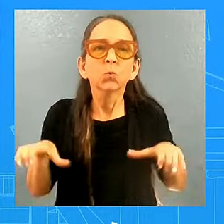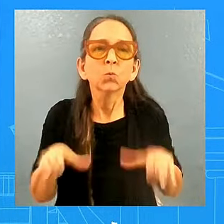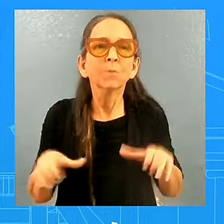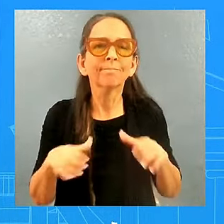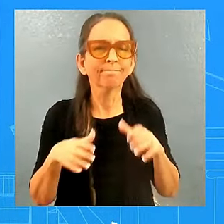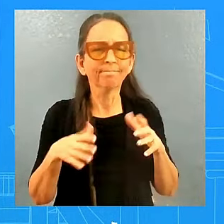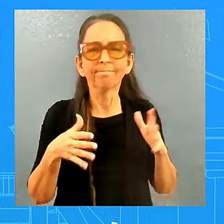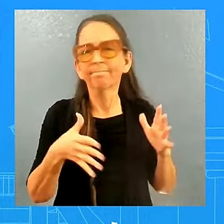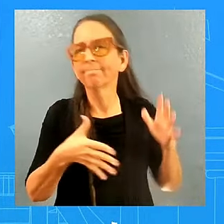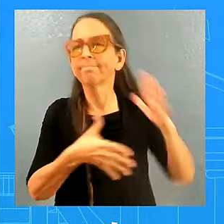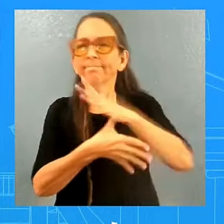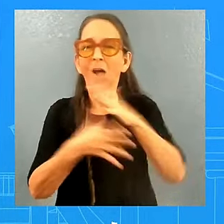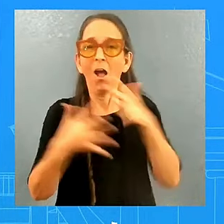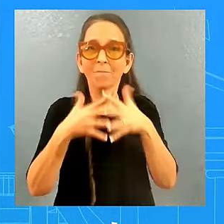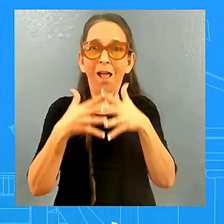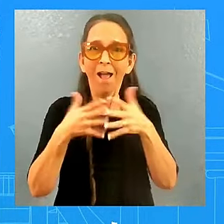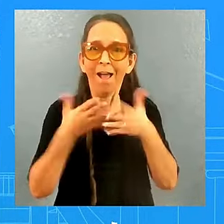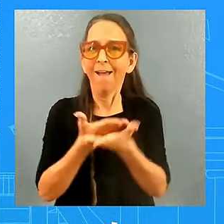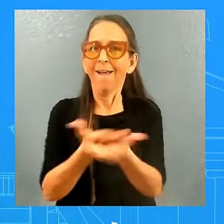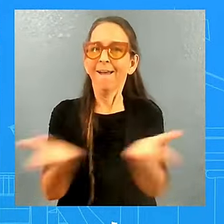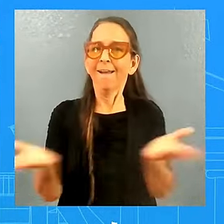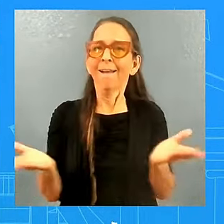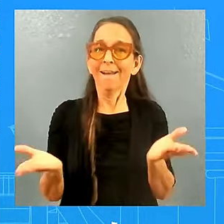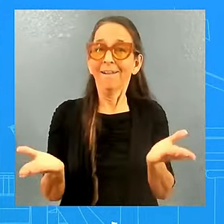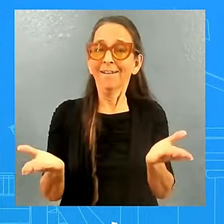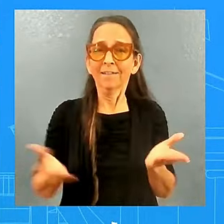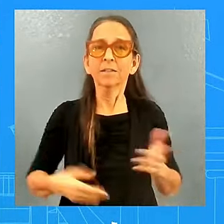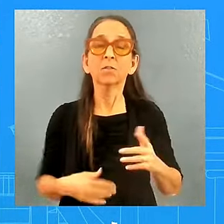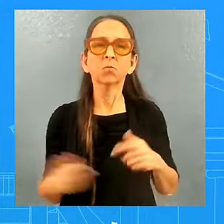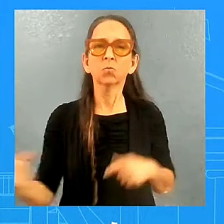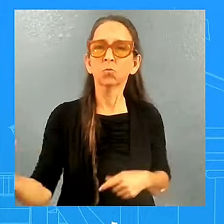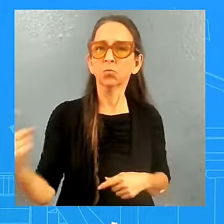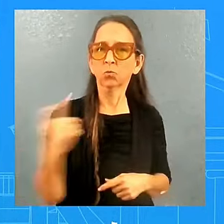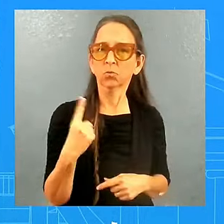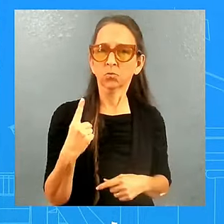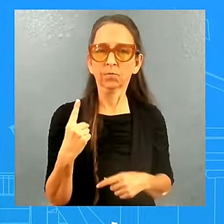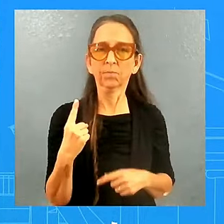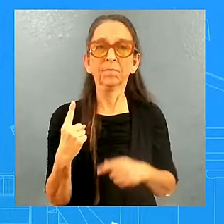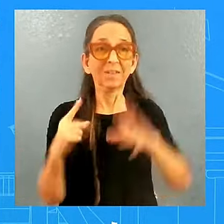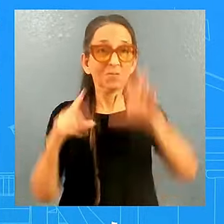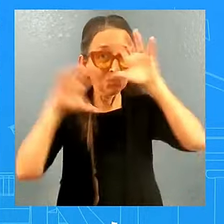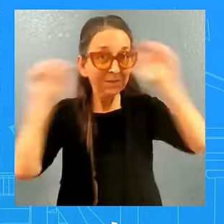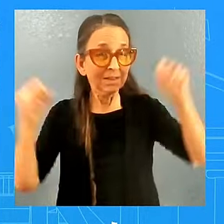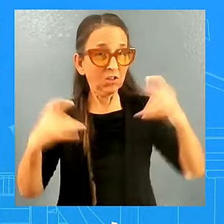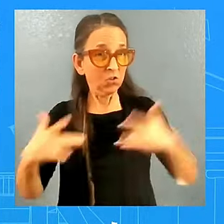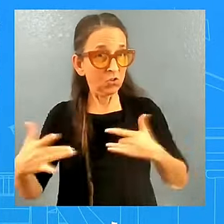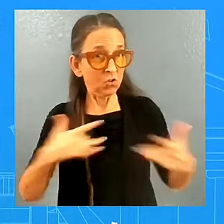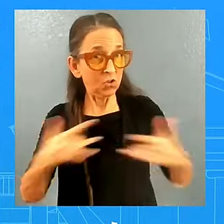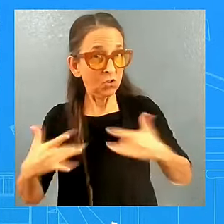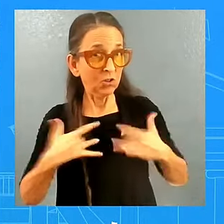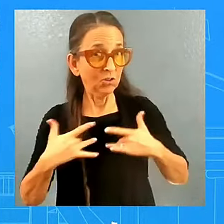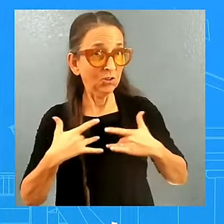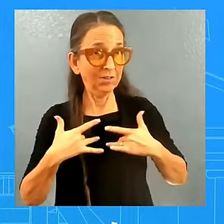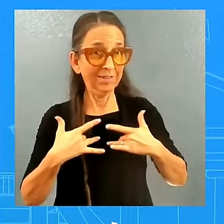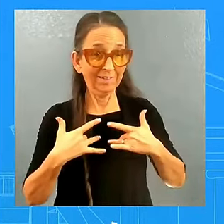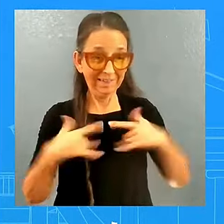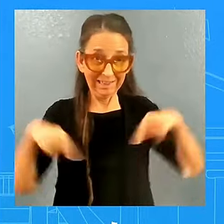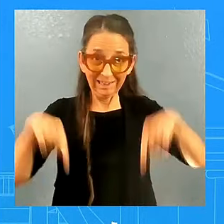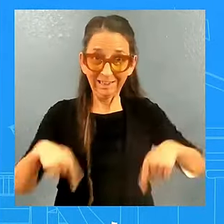have worries about what the country and what this office will look like after January 20th? Look,